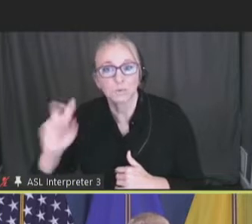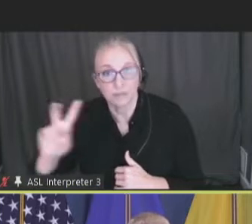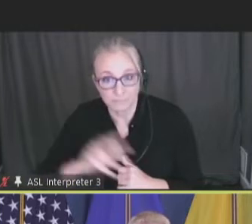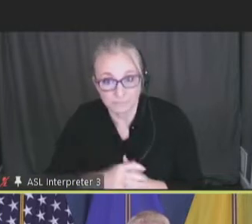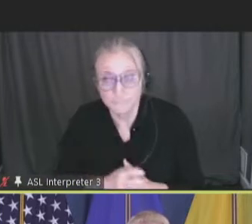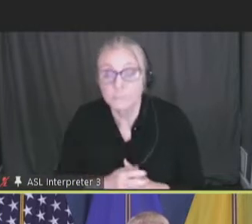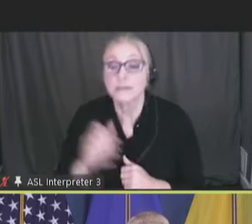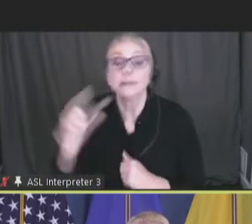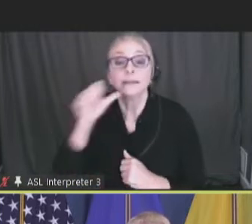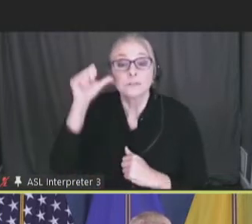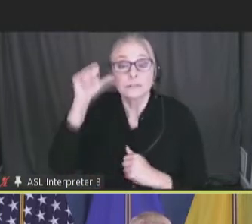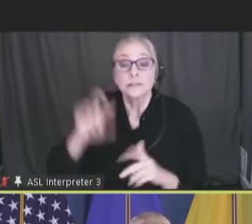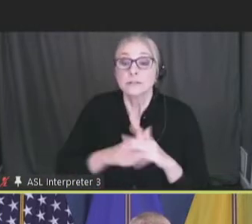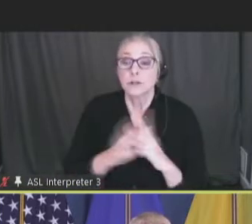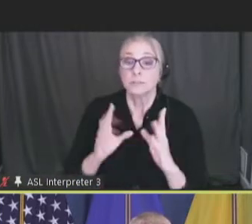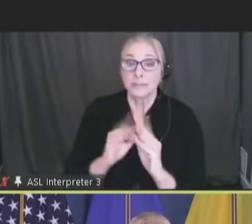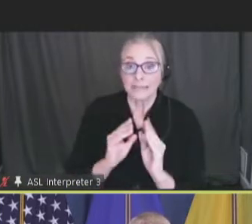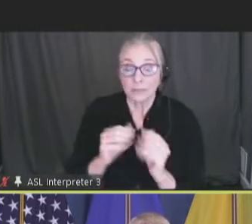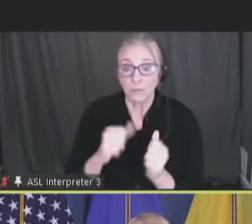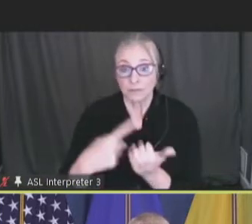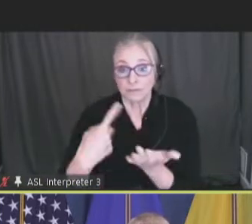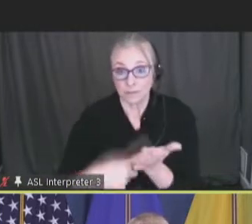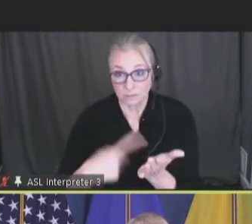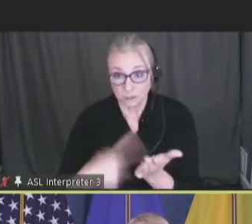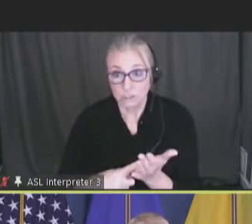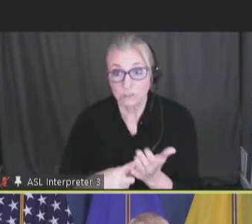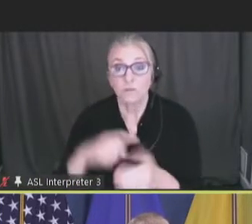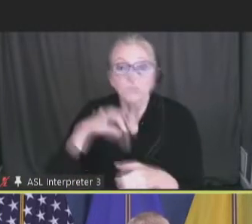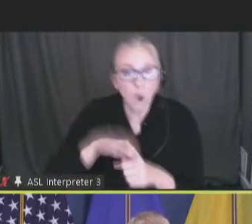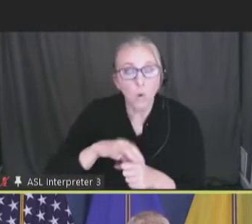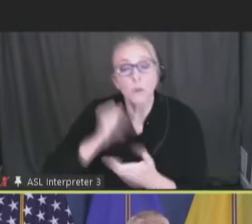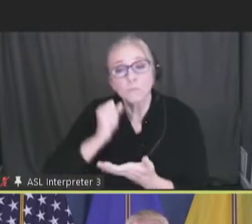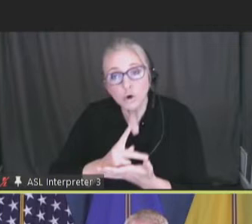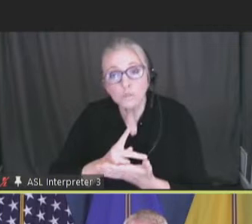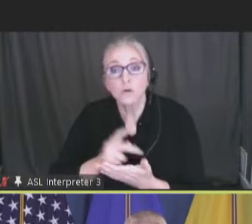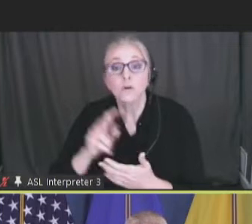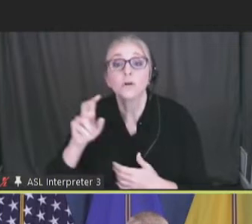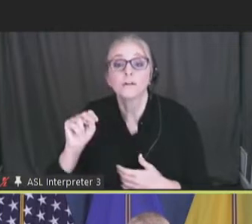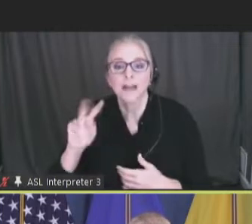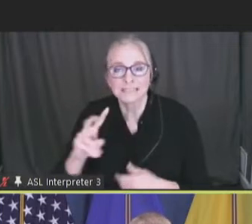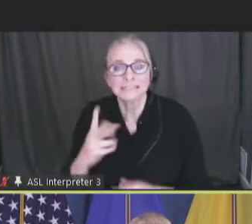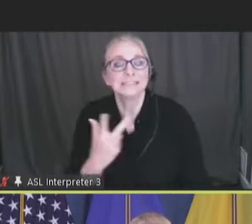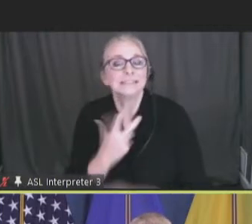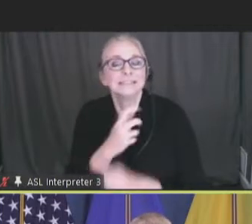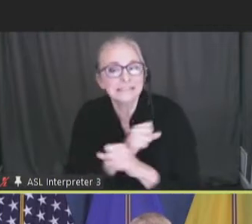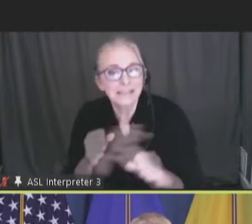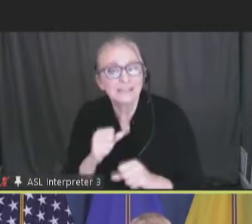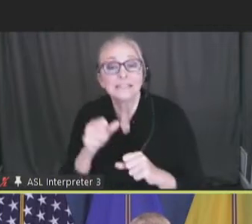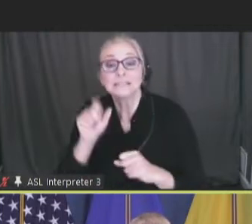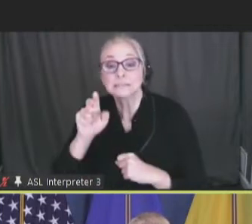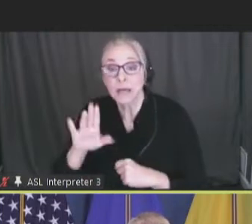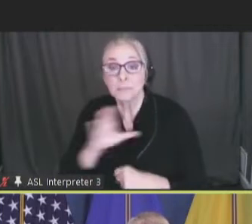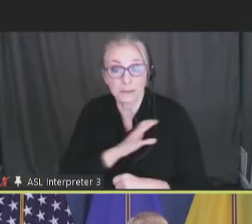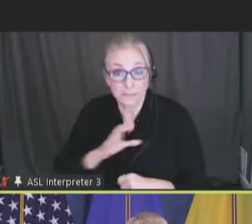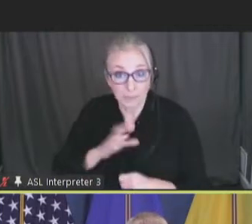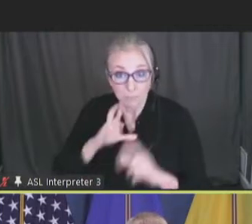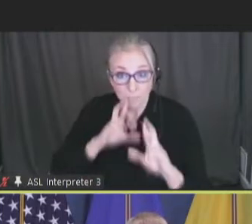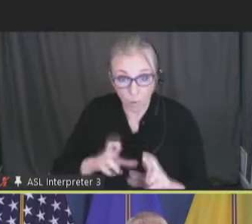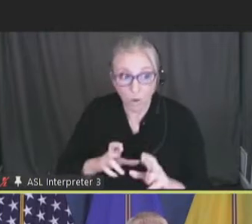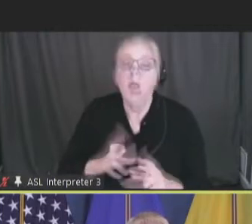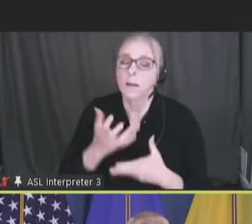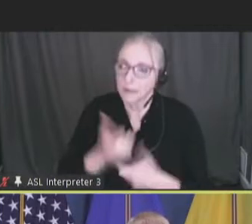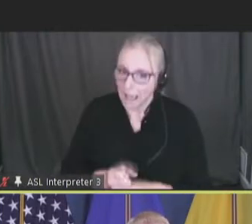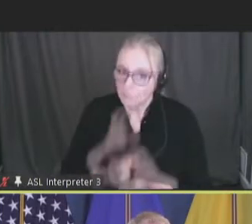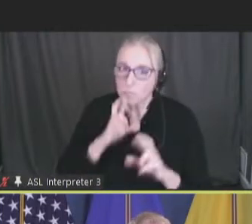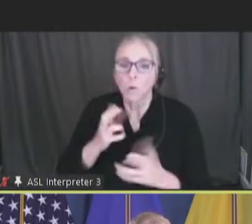Yesterday, we started our meeting with a discussion, vote, and approval of the Vaccine Safety Subcommittee report. I'm confident the report will